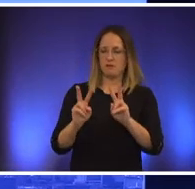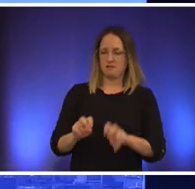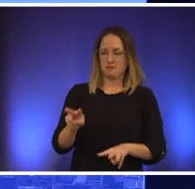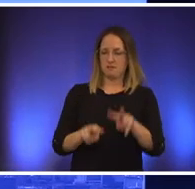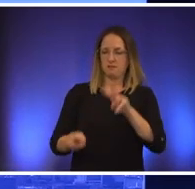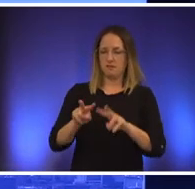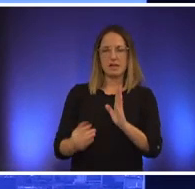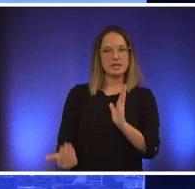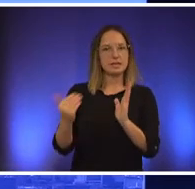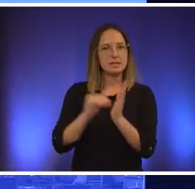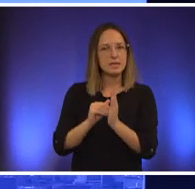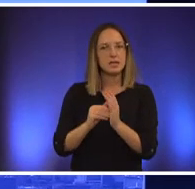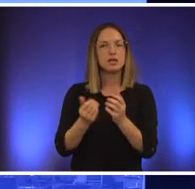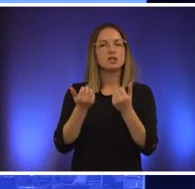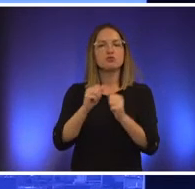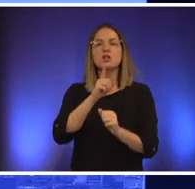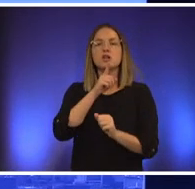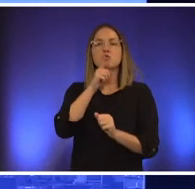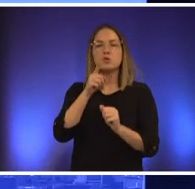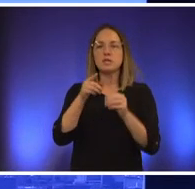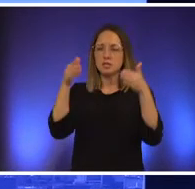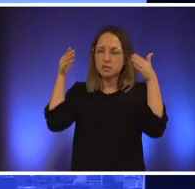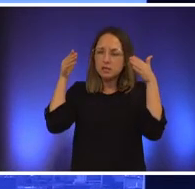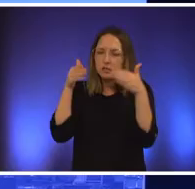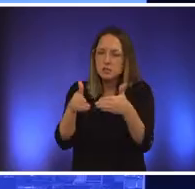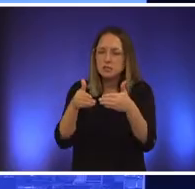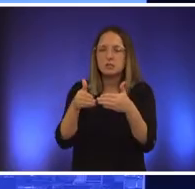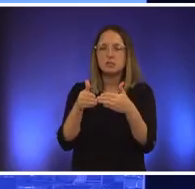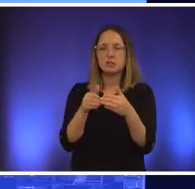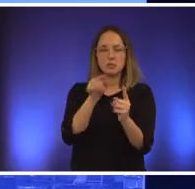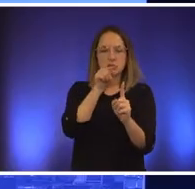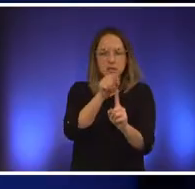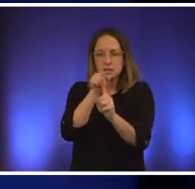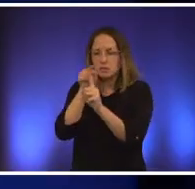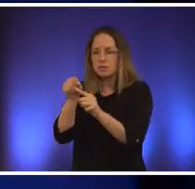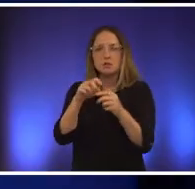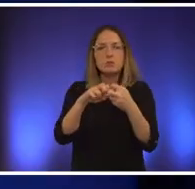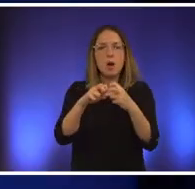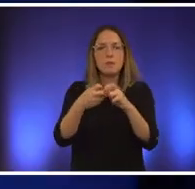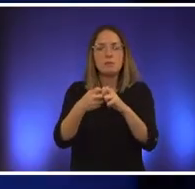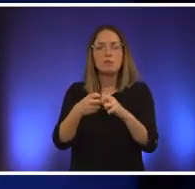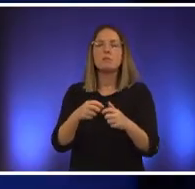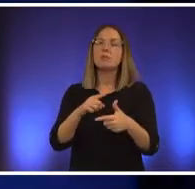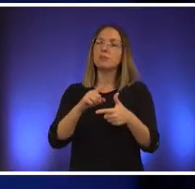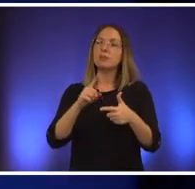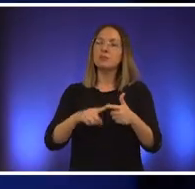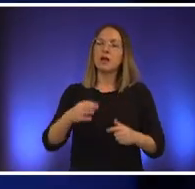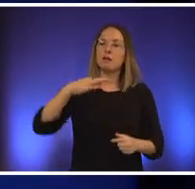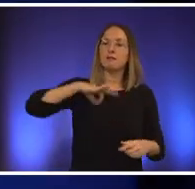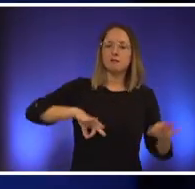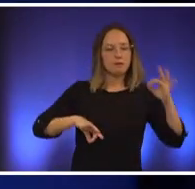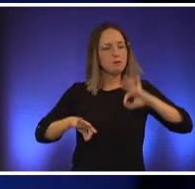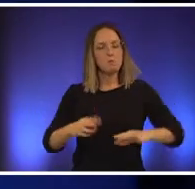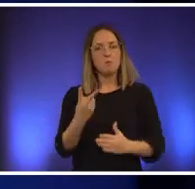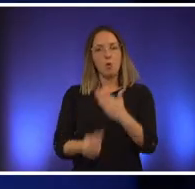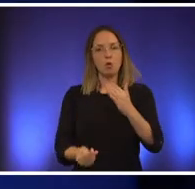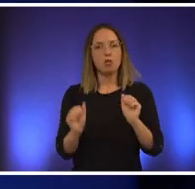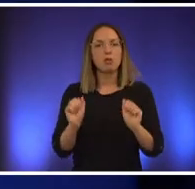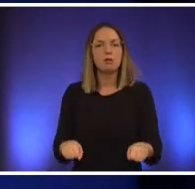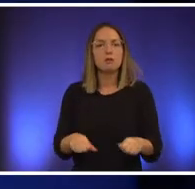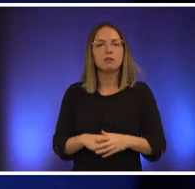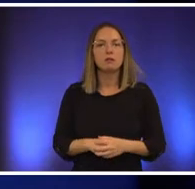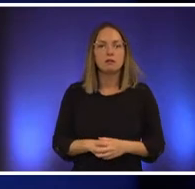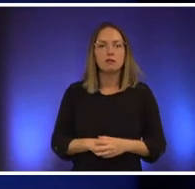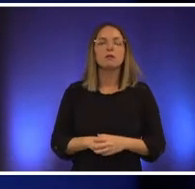hone in on what the problems are so that you have both and then i'll just say something that probably is is